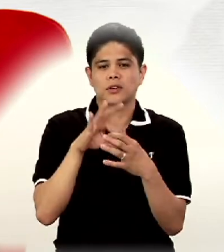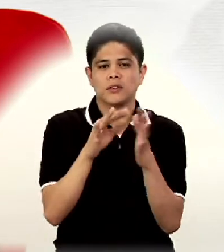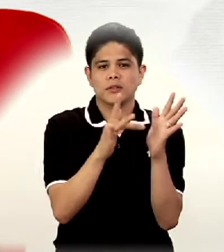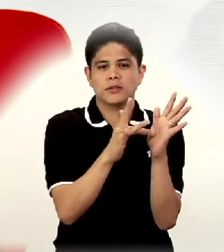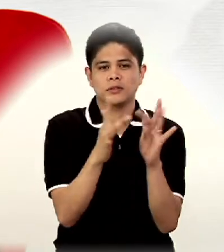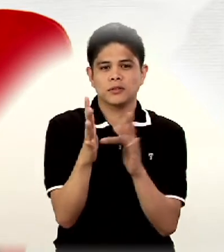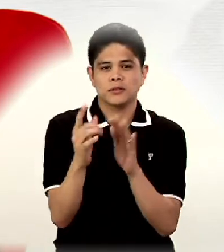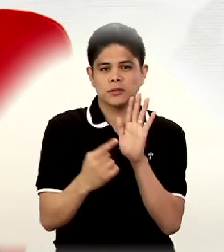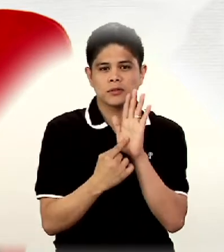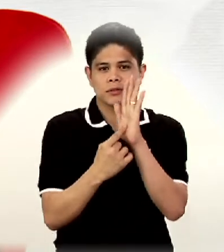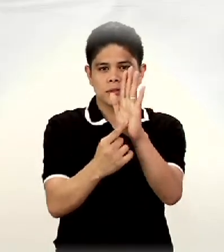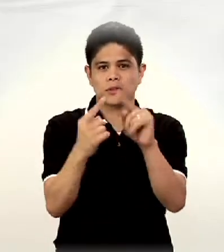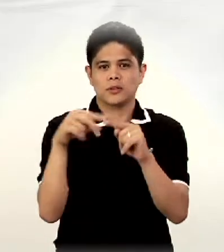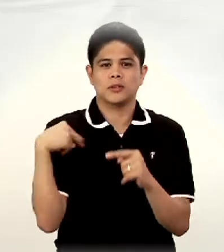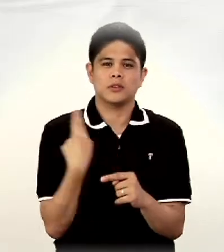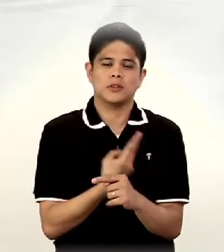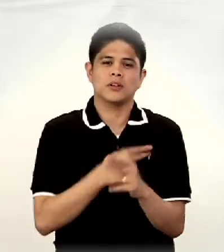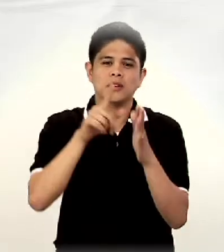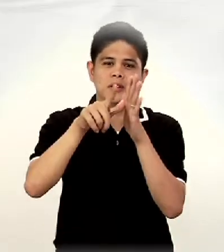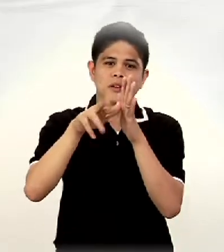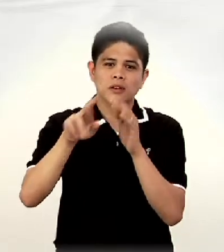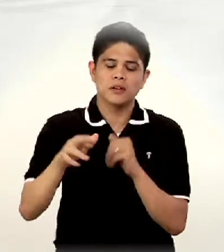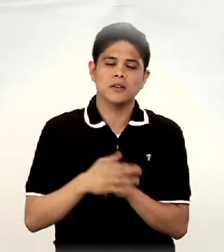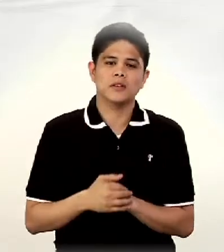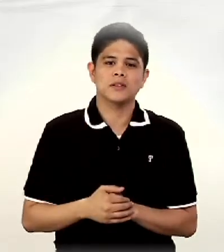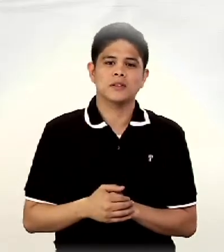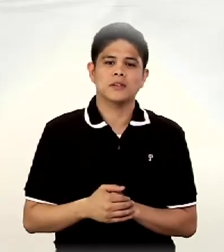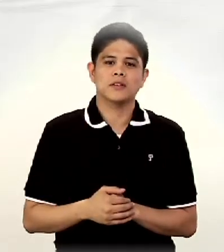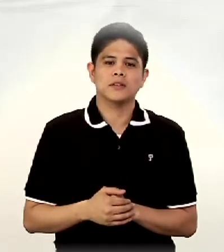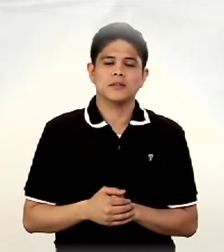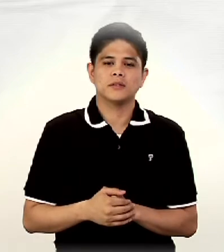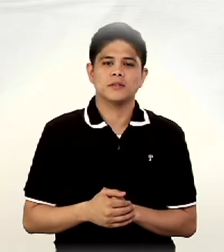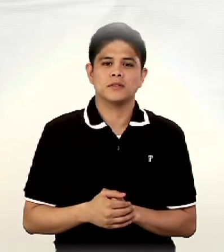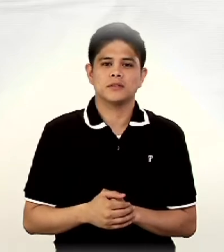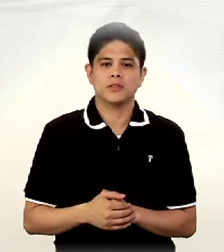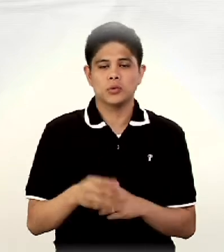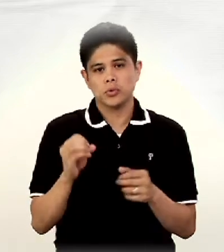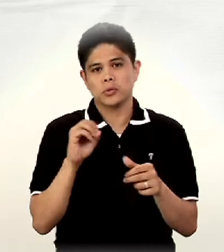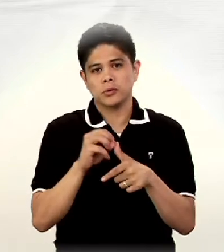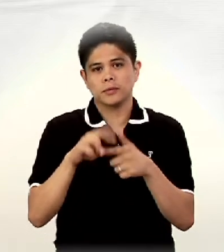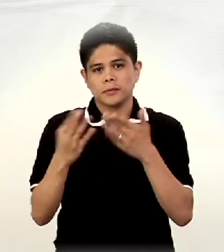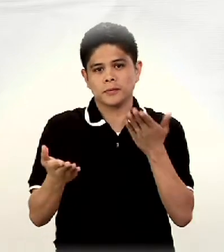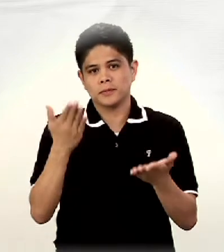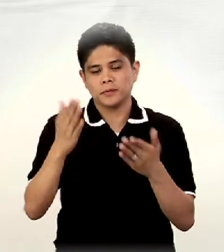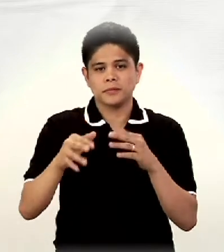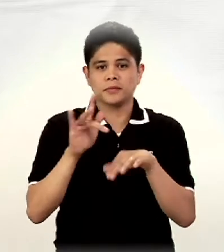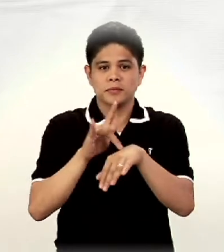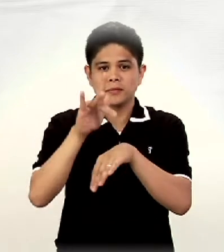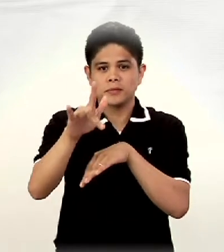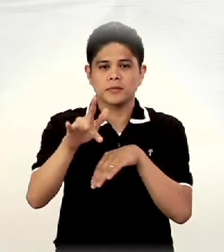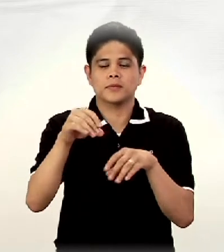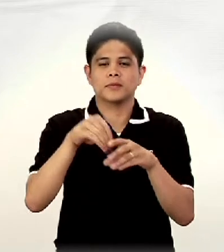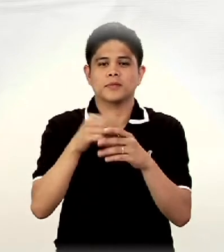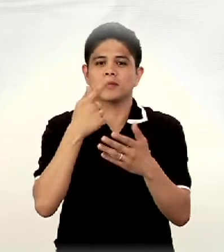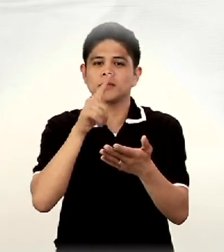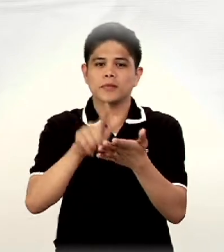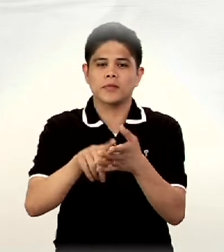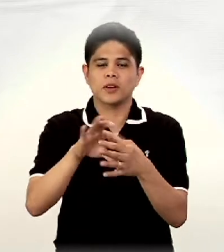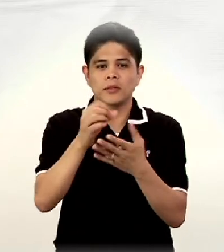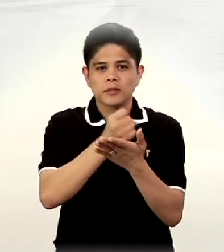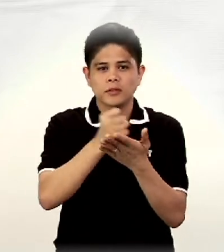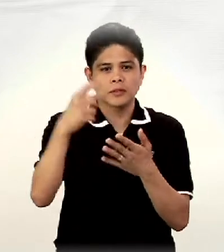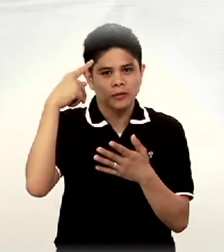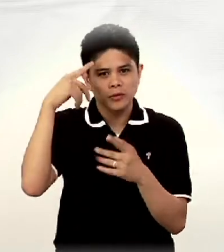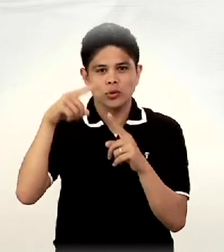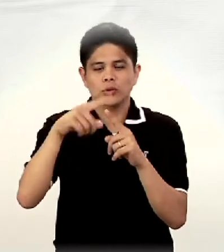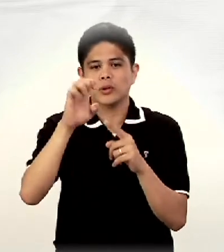shown to us. Later on, later on, or maybe even earlier, in the letter of St.